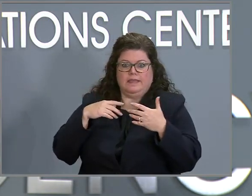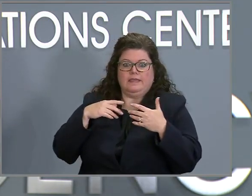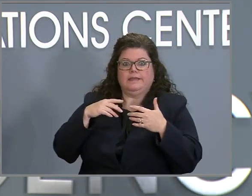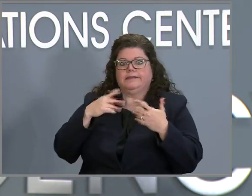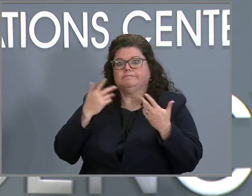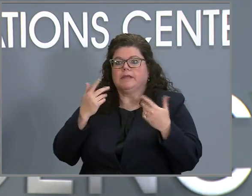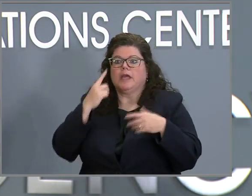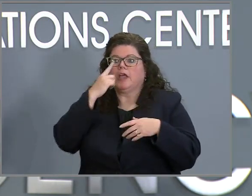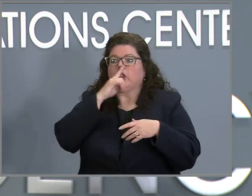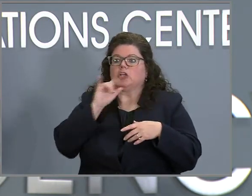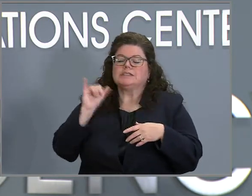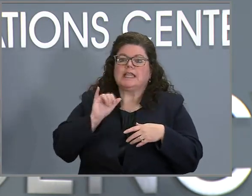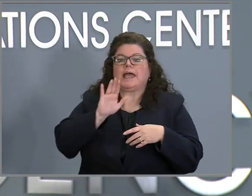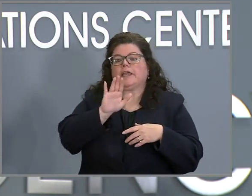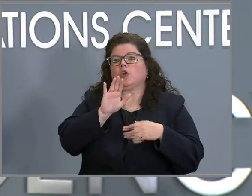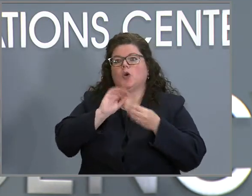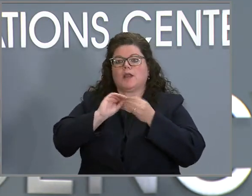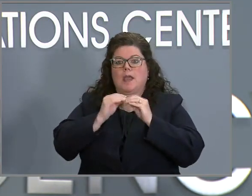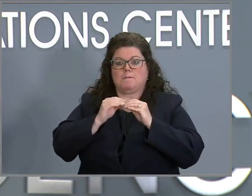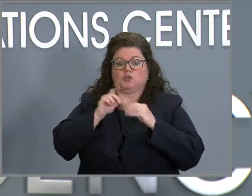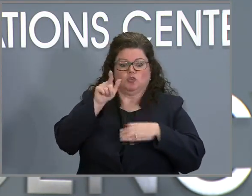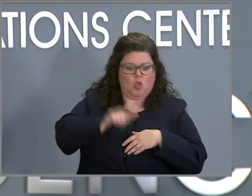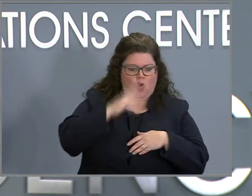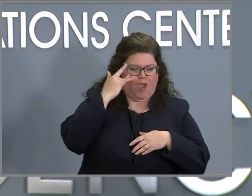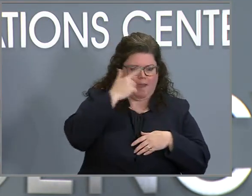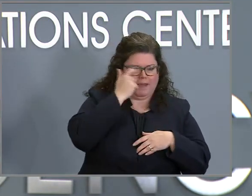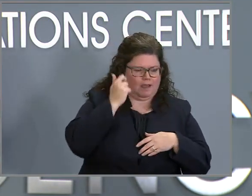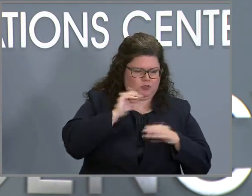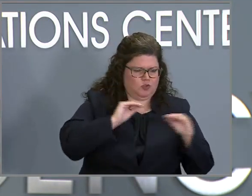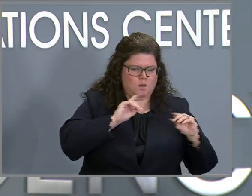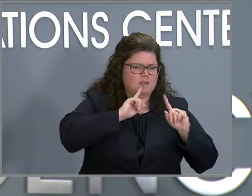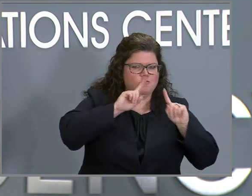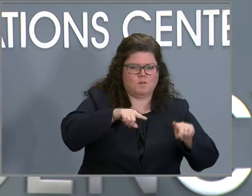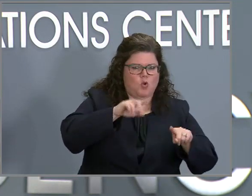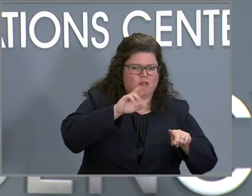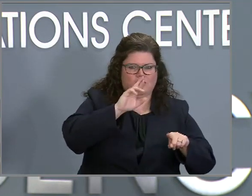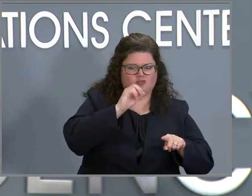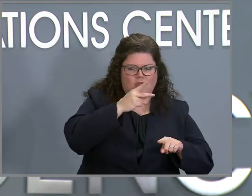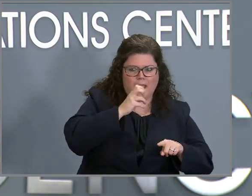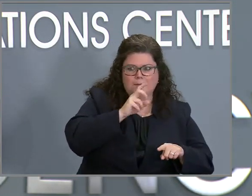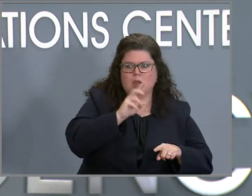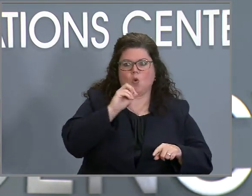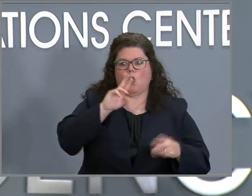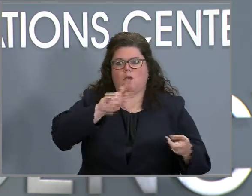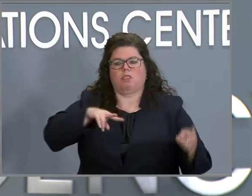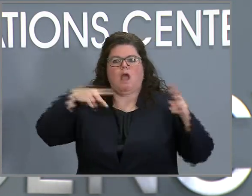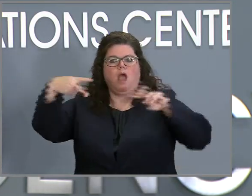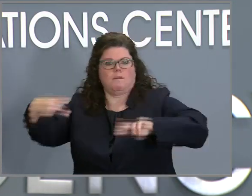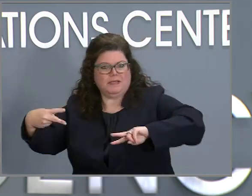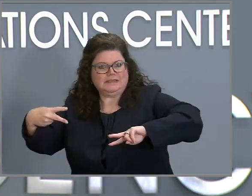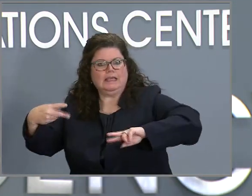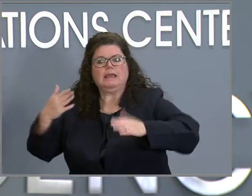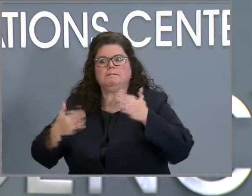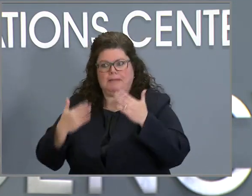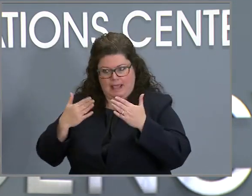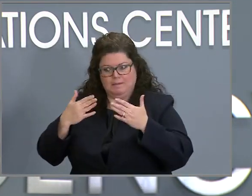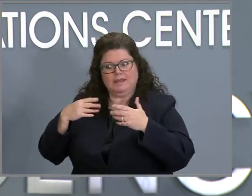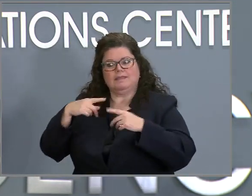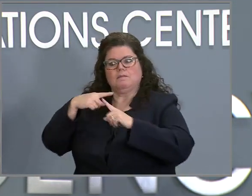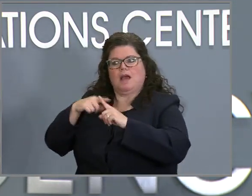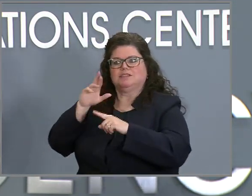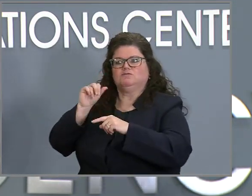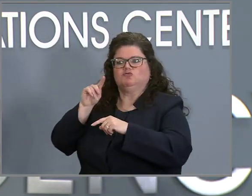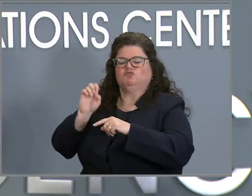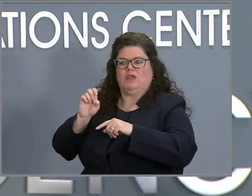right now? Or conversely, maybe if we have more negative results coming in, that the percent positive rate could be something entirely different